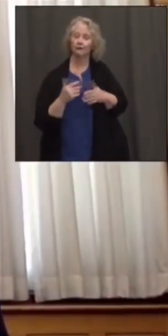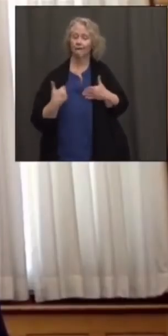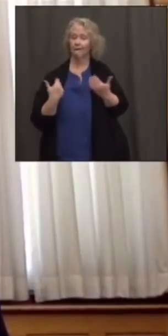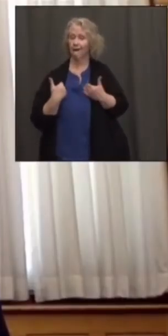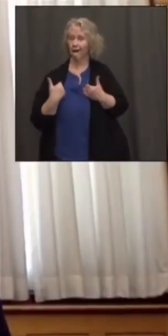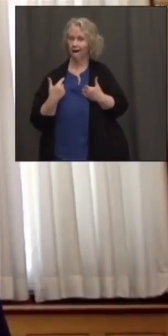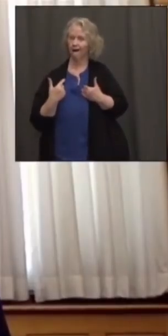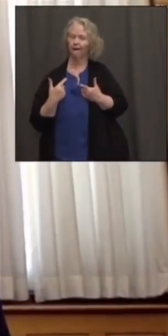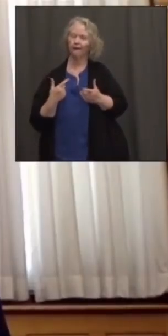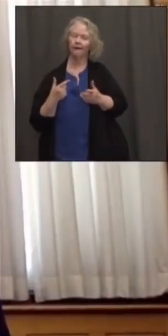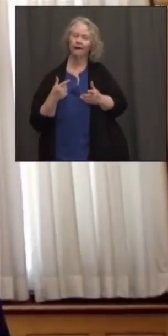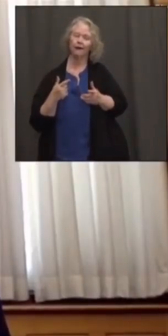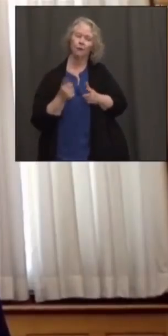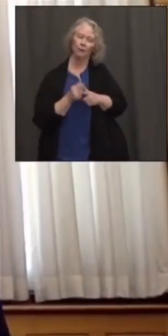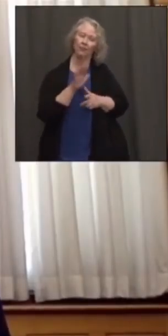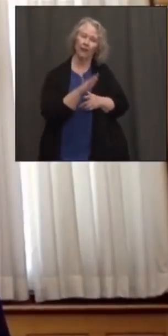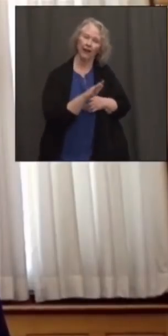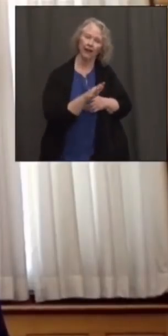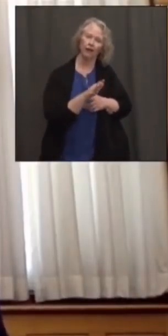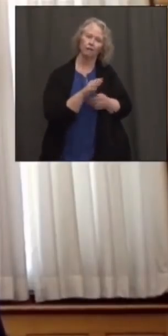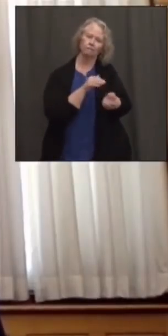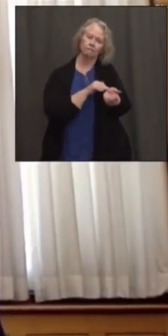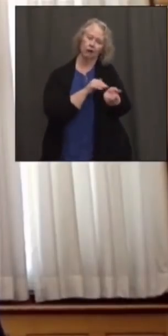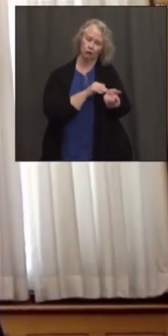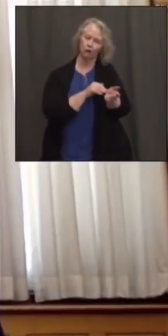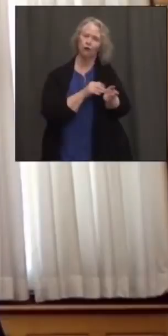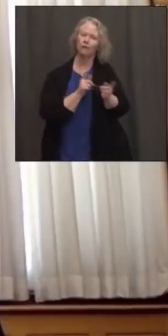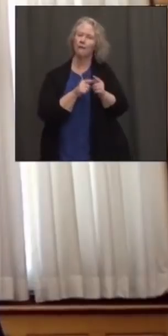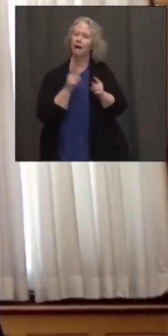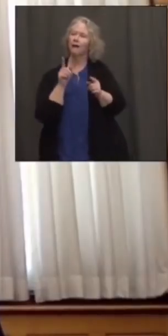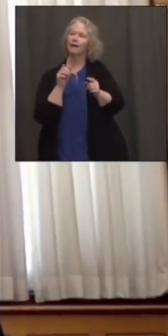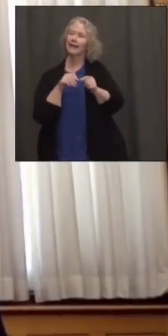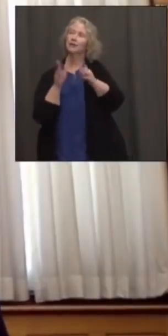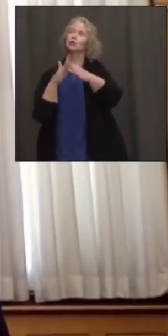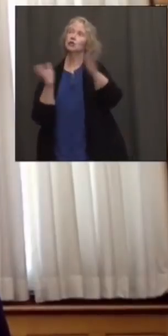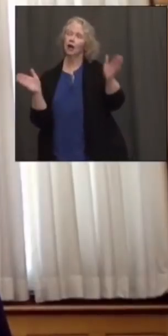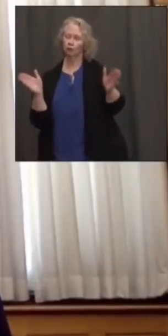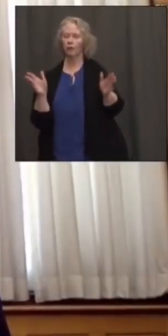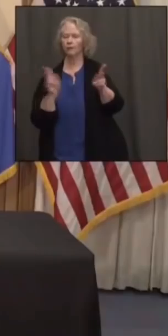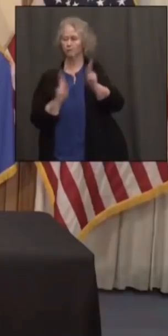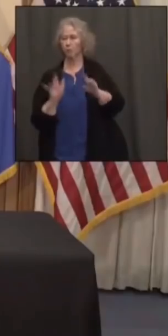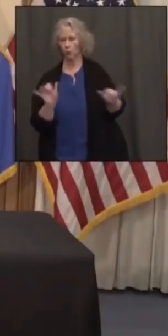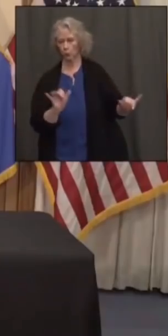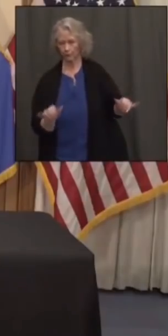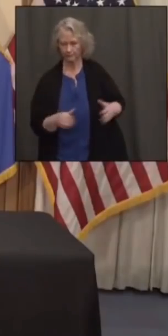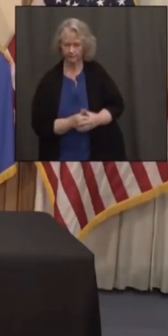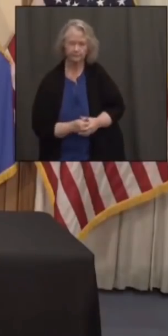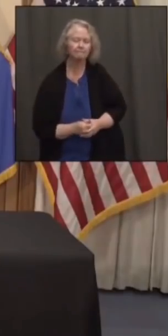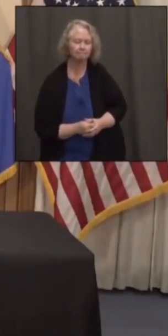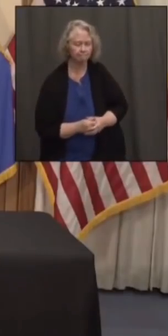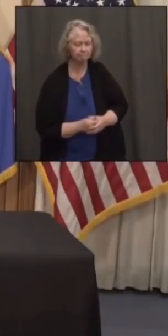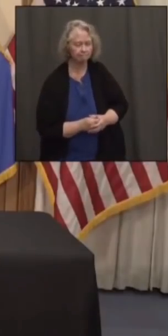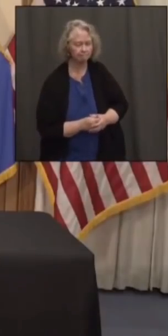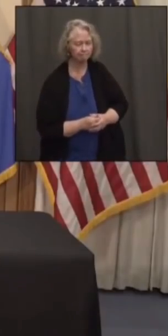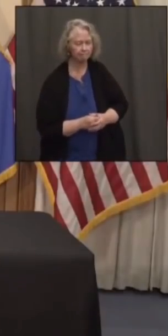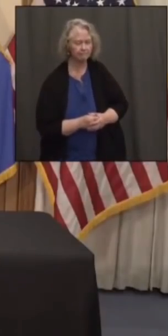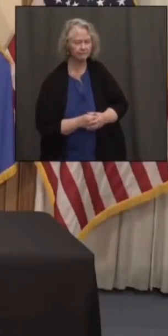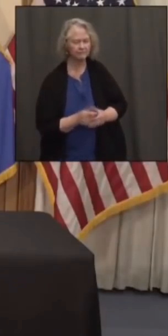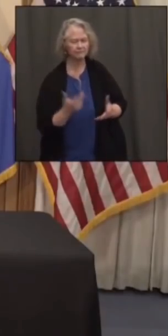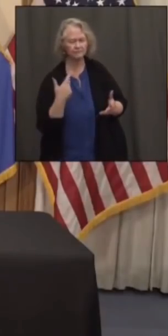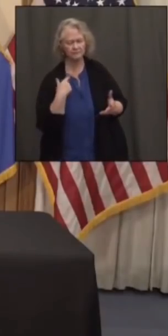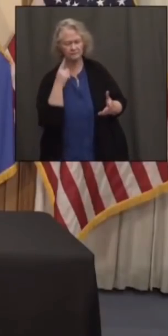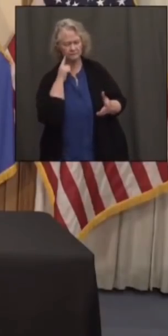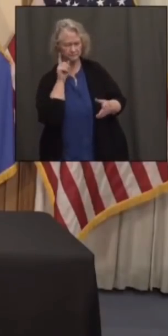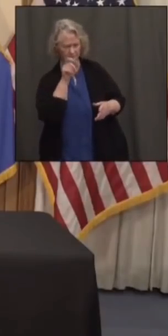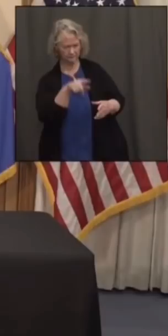pediatricians, but for the population generally that still hasn't been vaccinated as well. Got it. And I also wanted to check